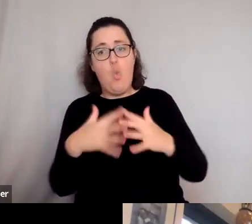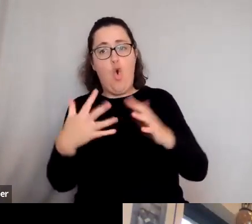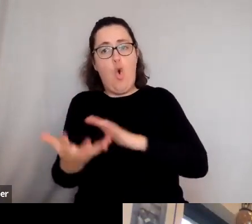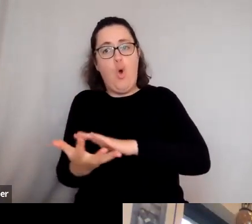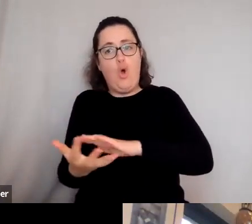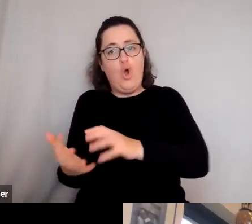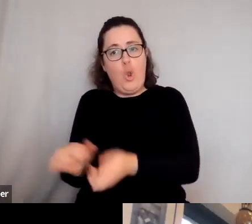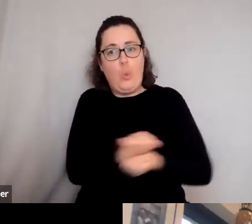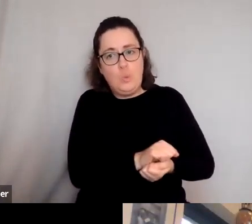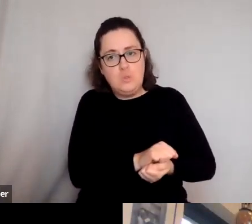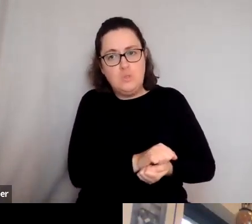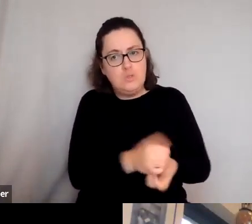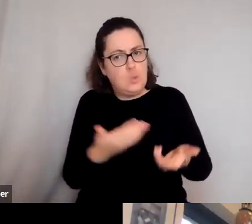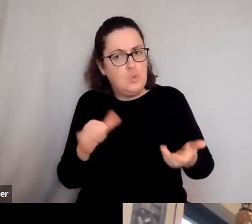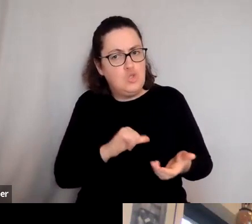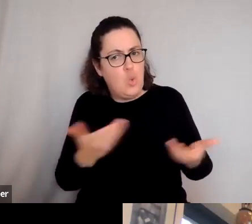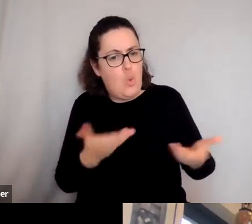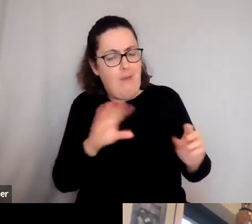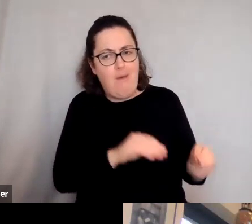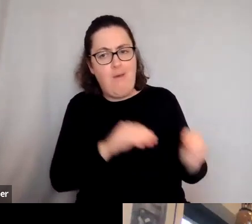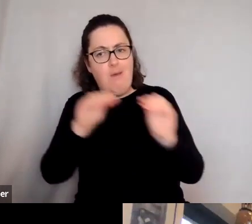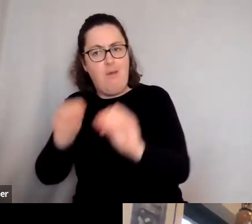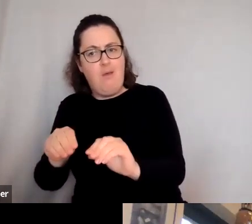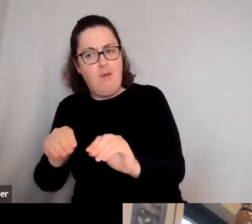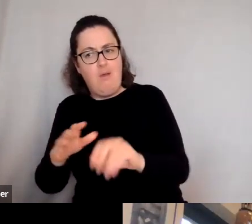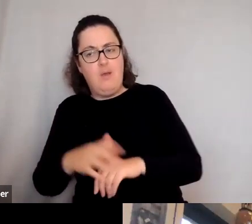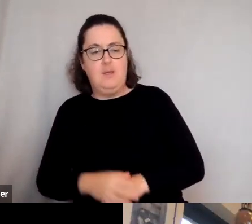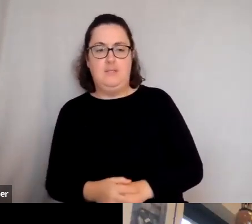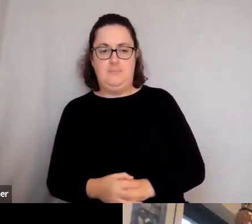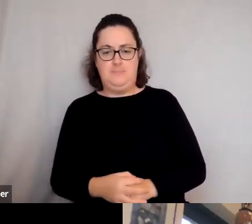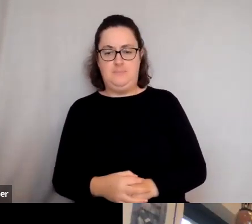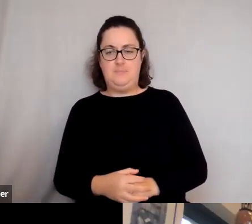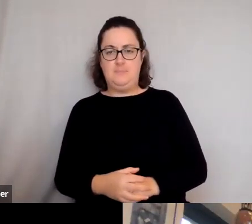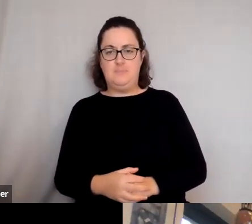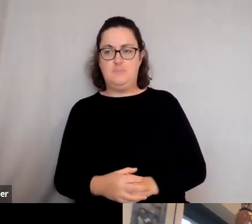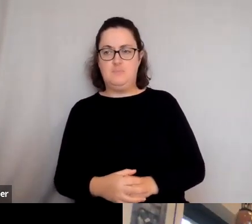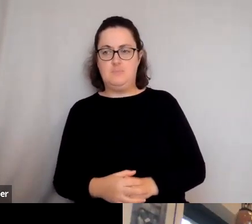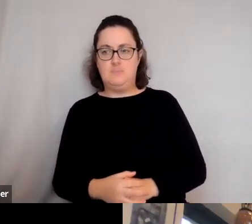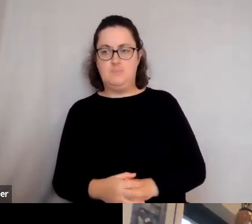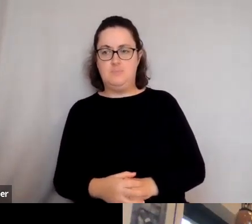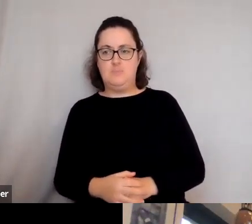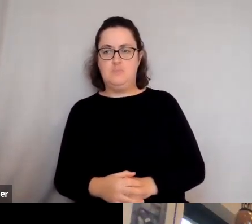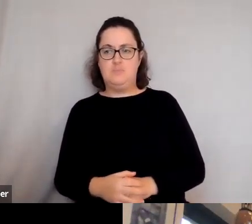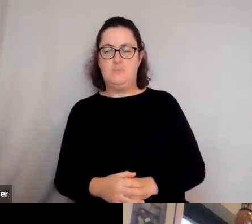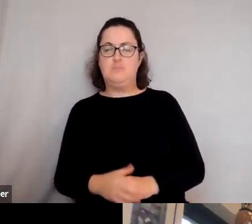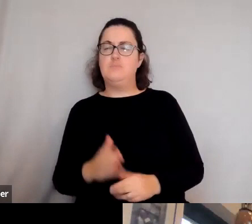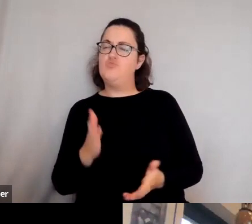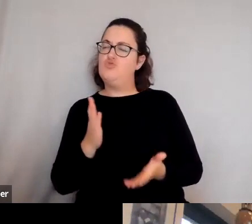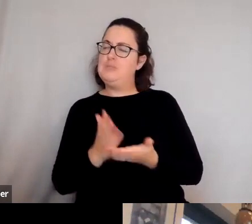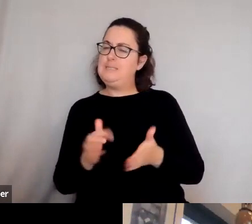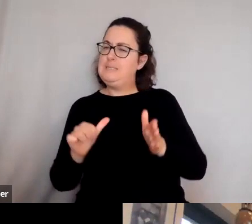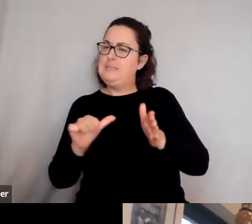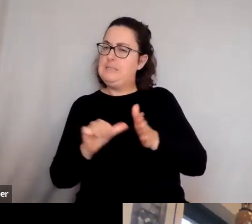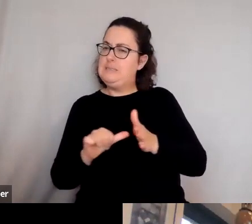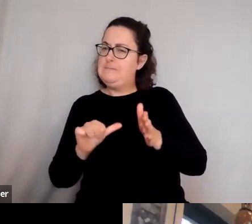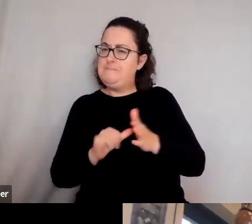so, so, so should it go back, you know, if we think, and it's, it just raises those kind of really tricky issues